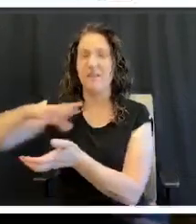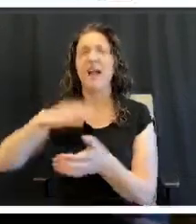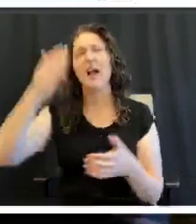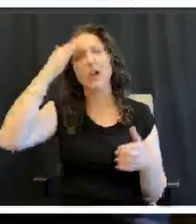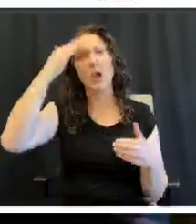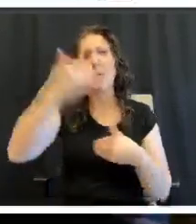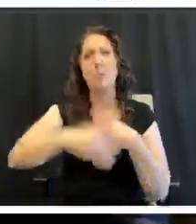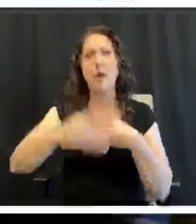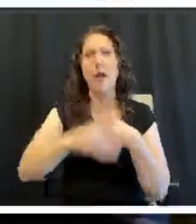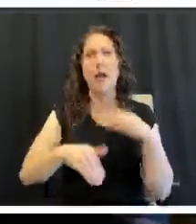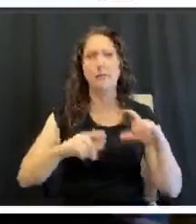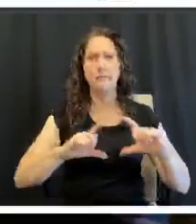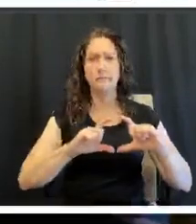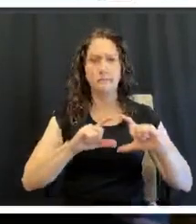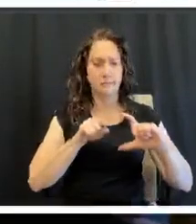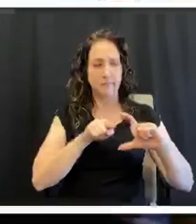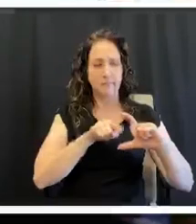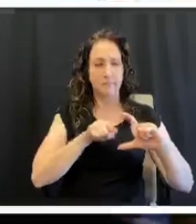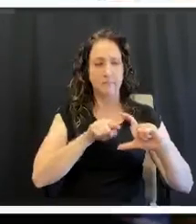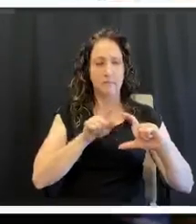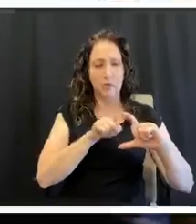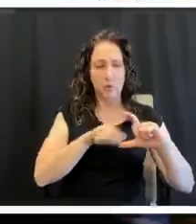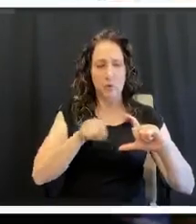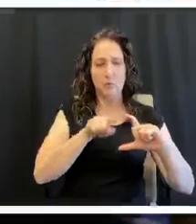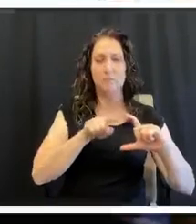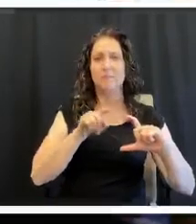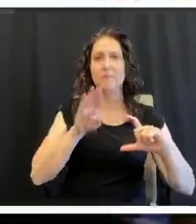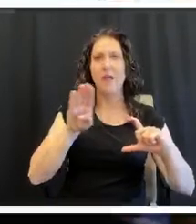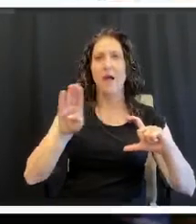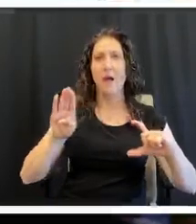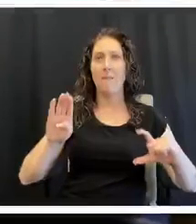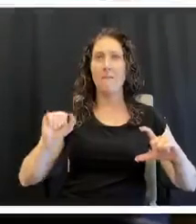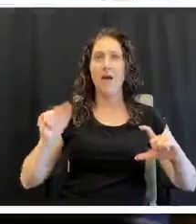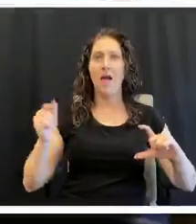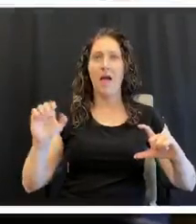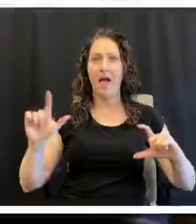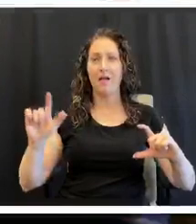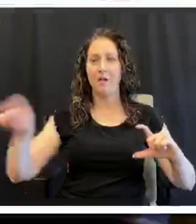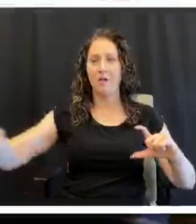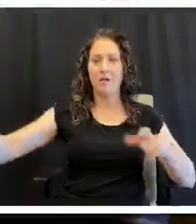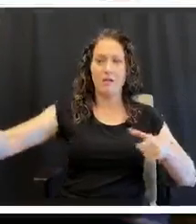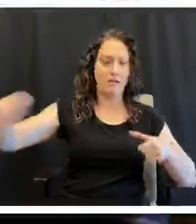Now, when Debbie's not at home, that's my go to meal.